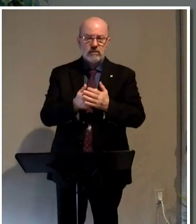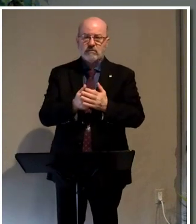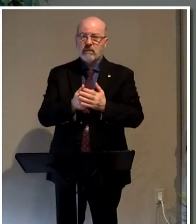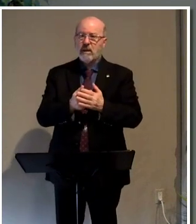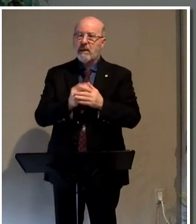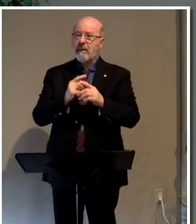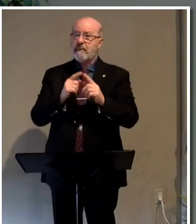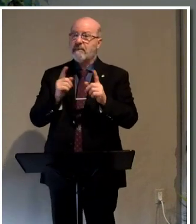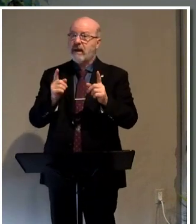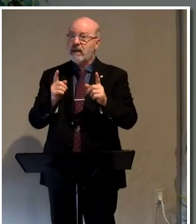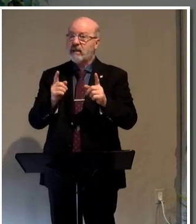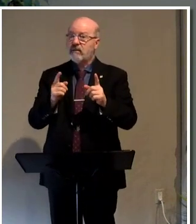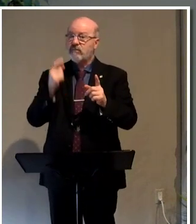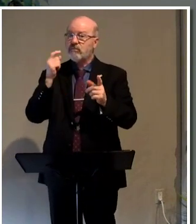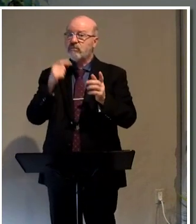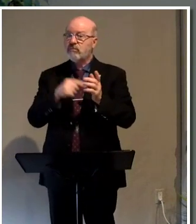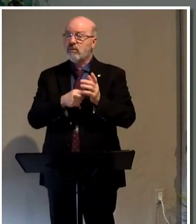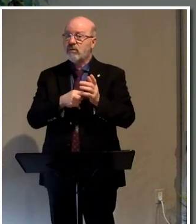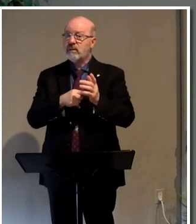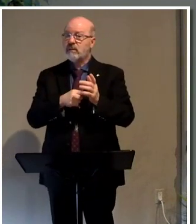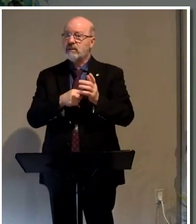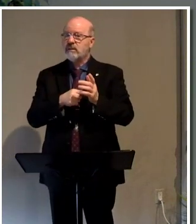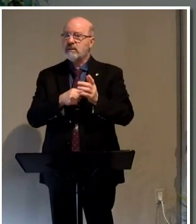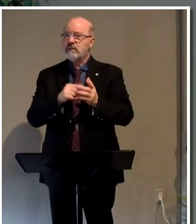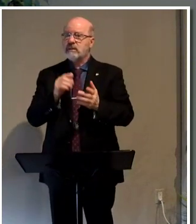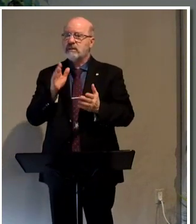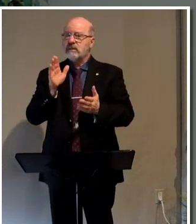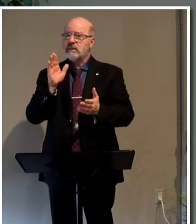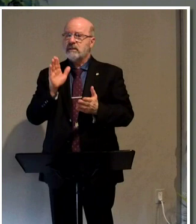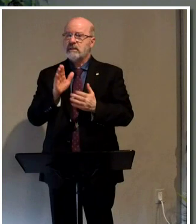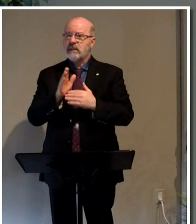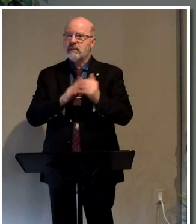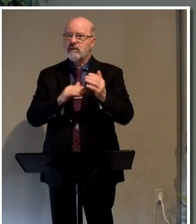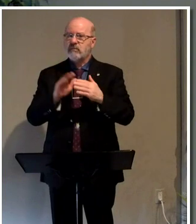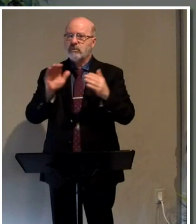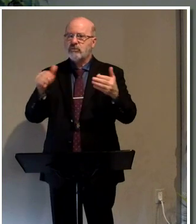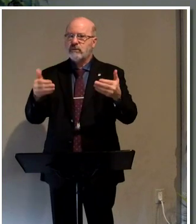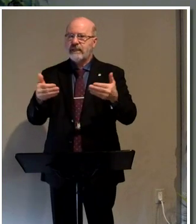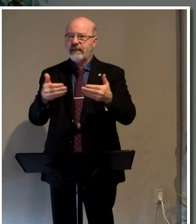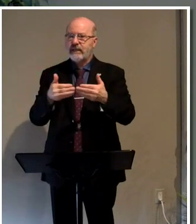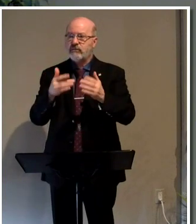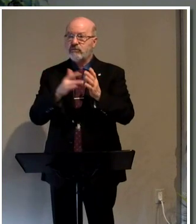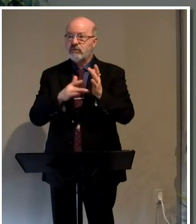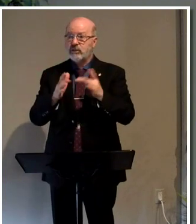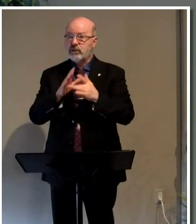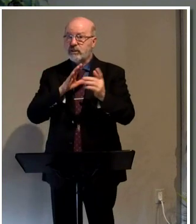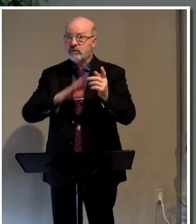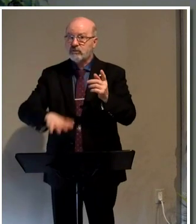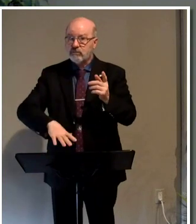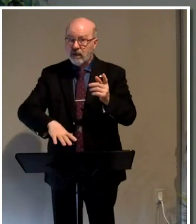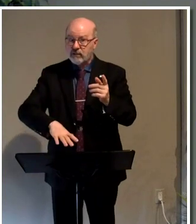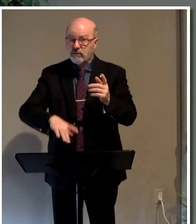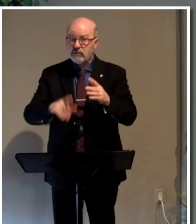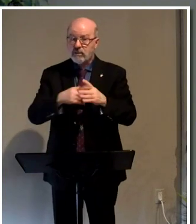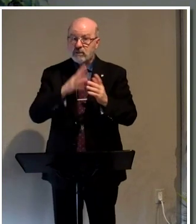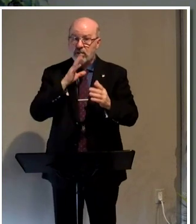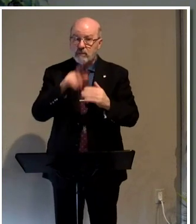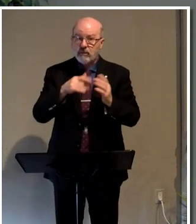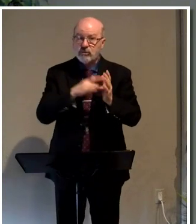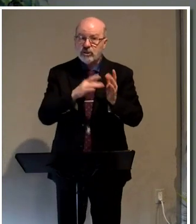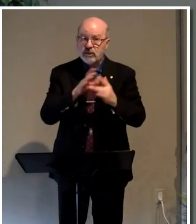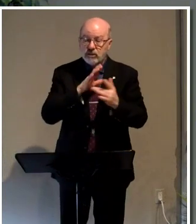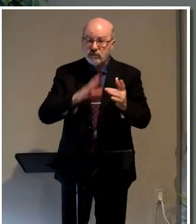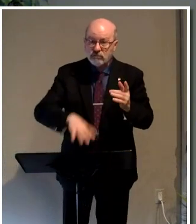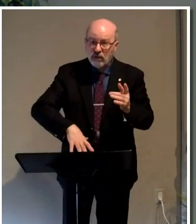But have you noticed it gets a little less comfortable when you introduce Jesus Christ, when you begin to say something